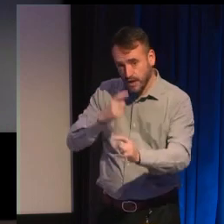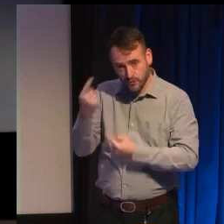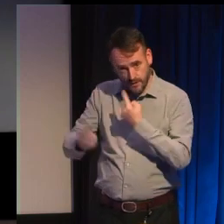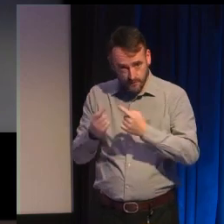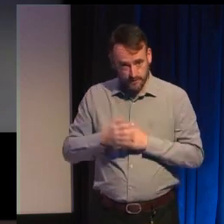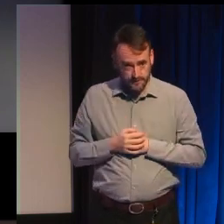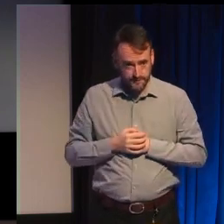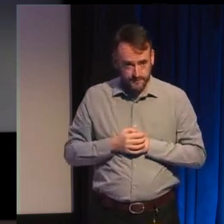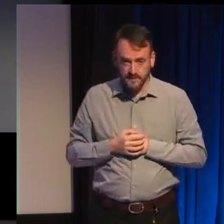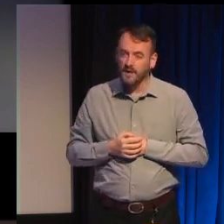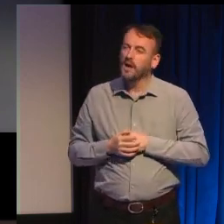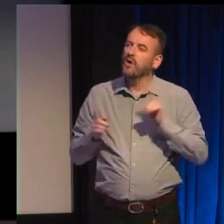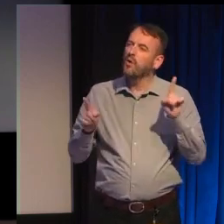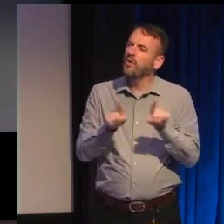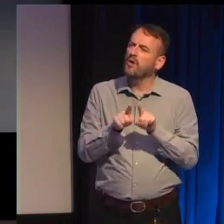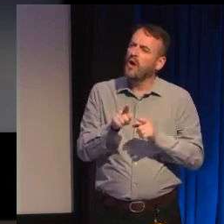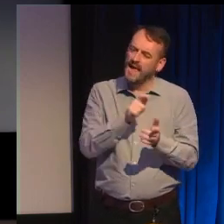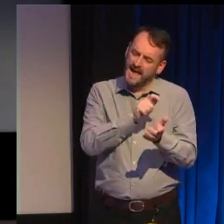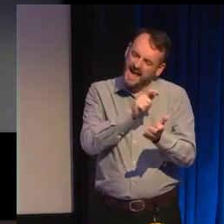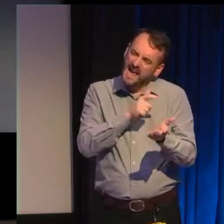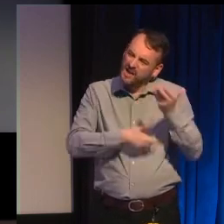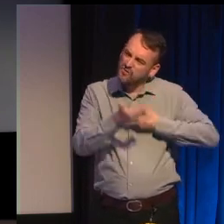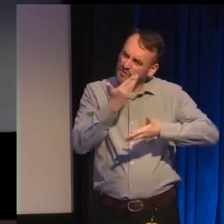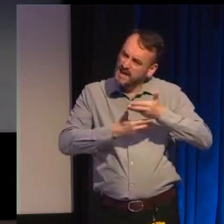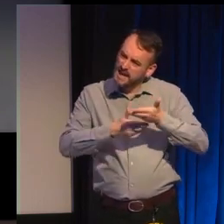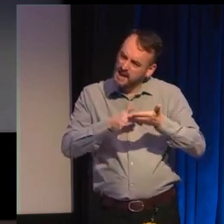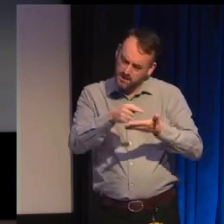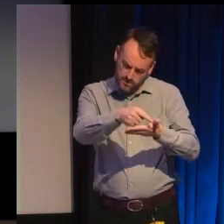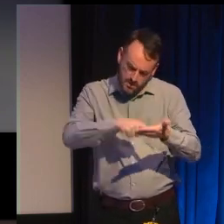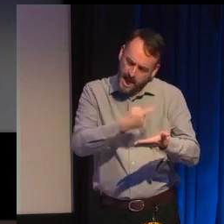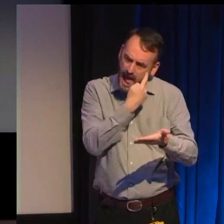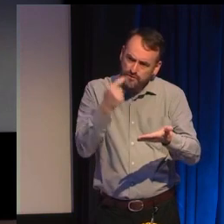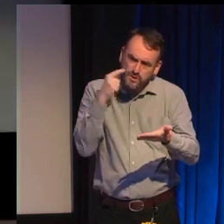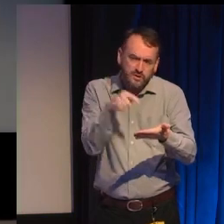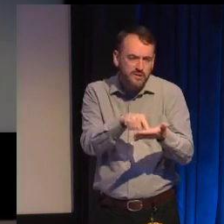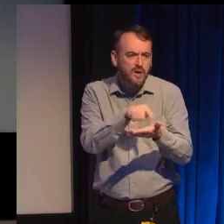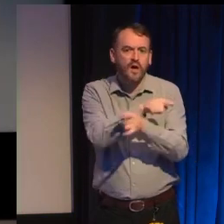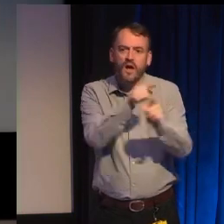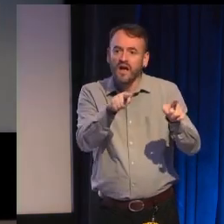telephone game and always consider the source and go for primary sources whenever you can